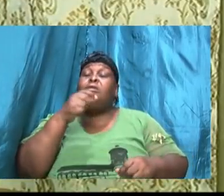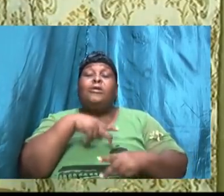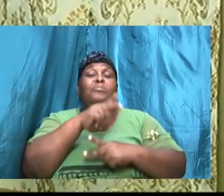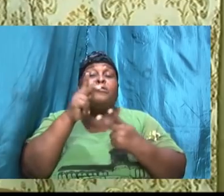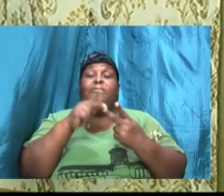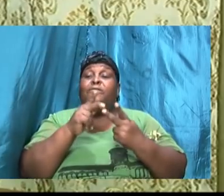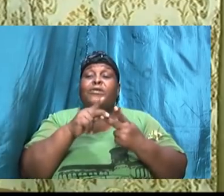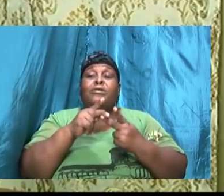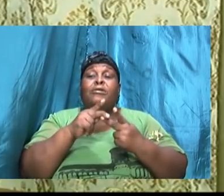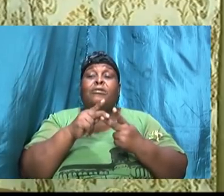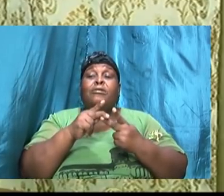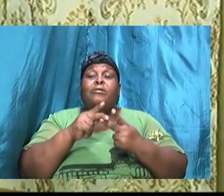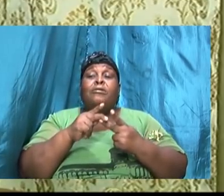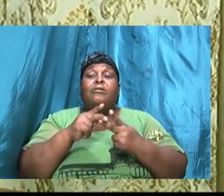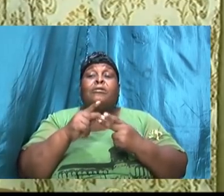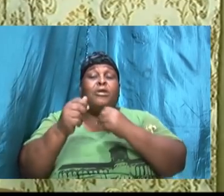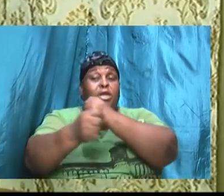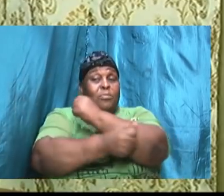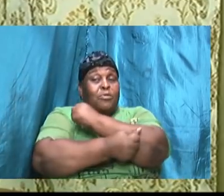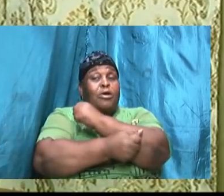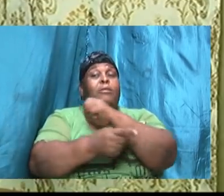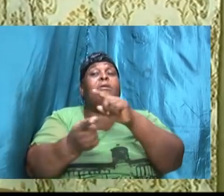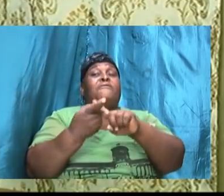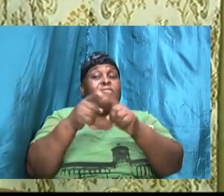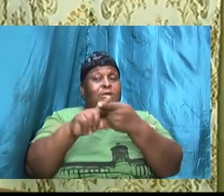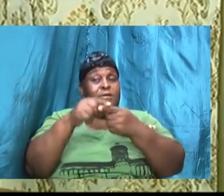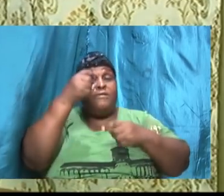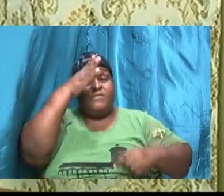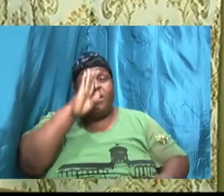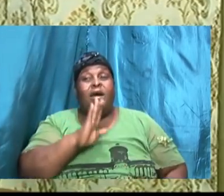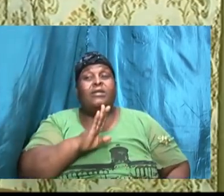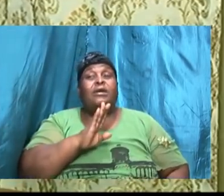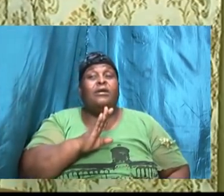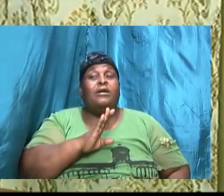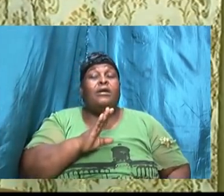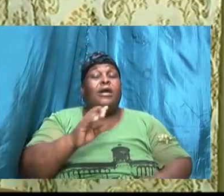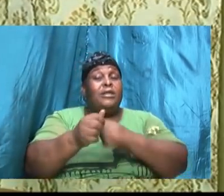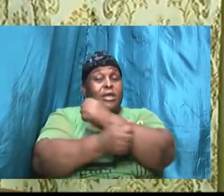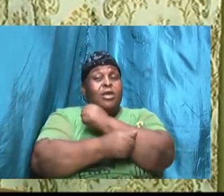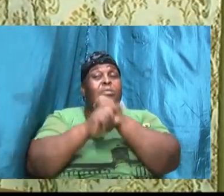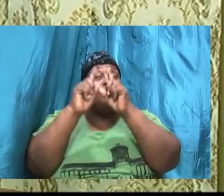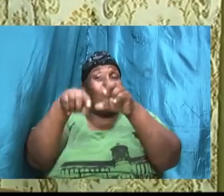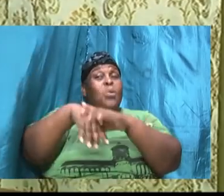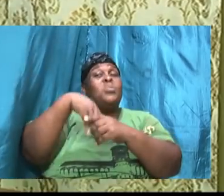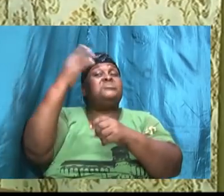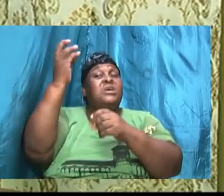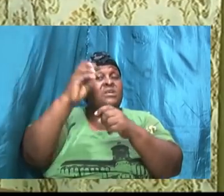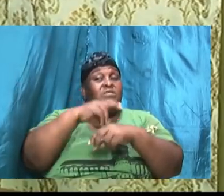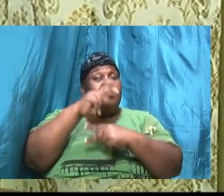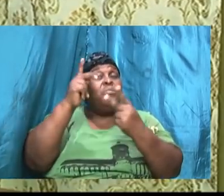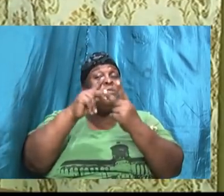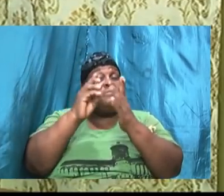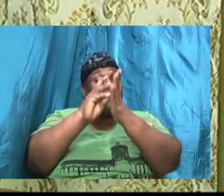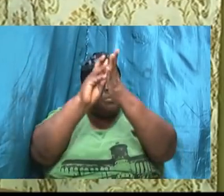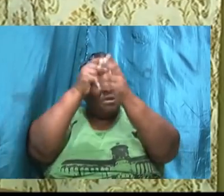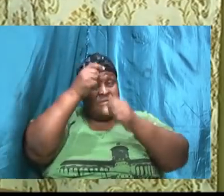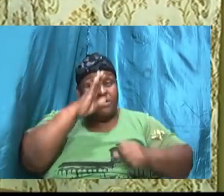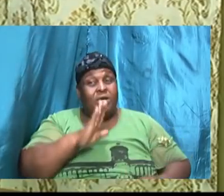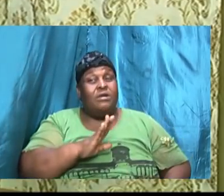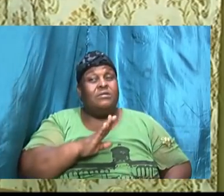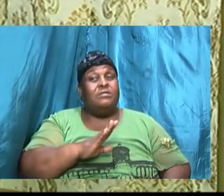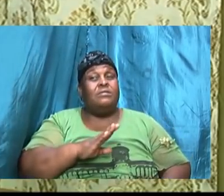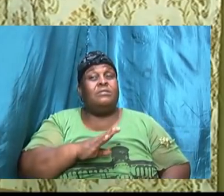Abraham was a friend of God and he went outside of the perfect will of God I